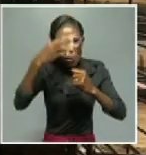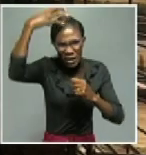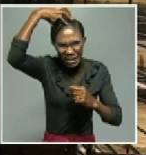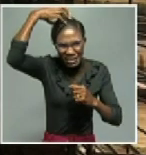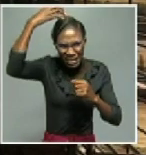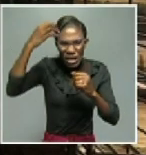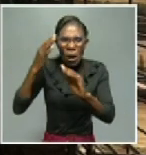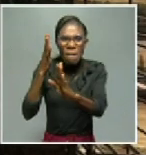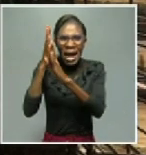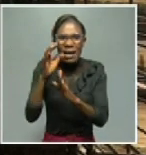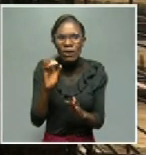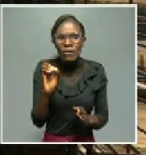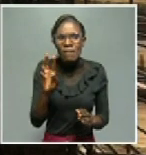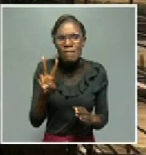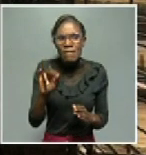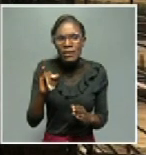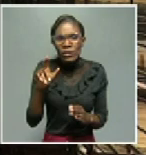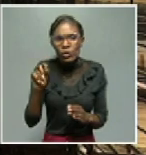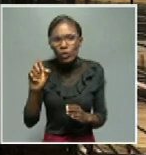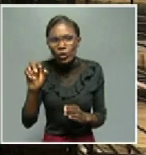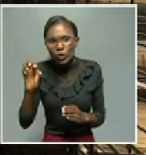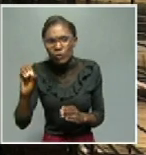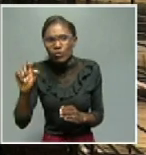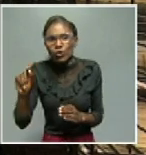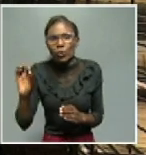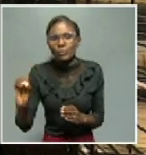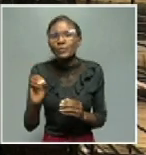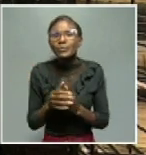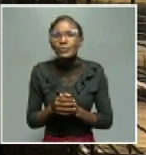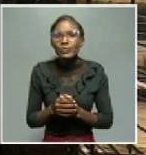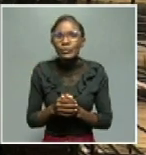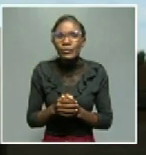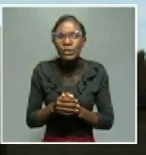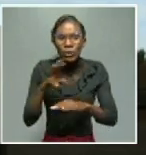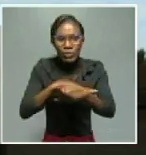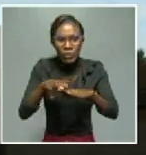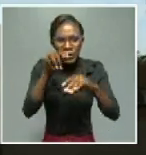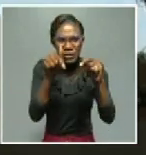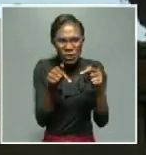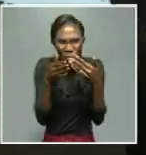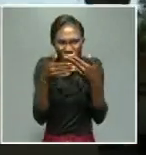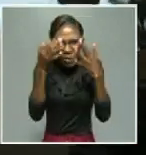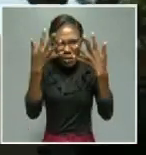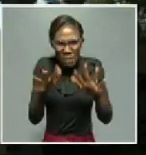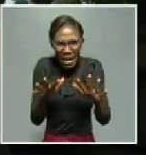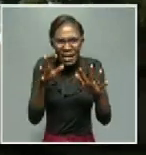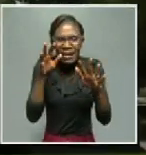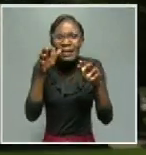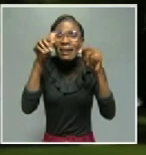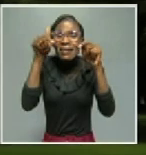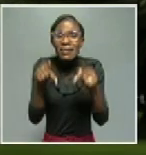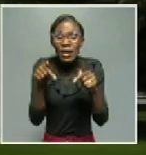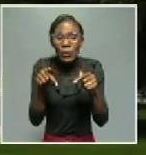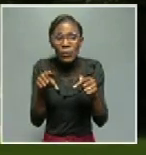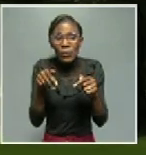to a high-standard low-volume bitumen steel, and that road is already completed. We haven't made it over. There is an ongoing